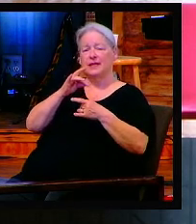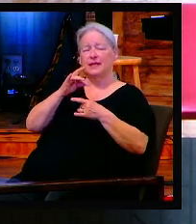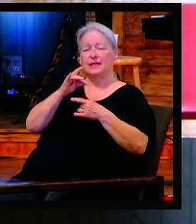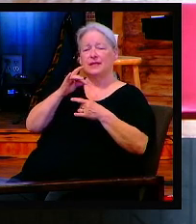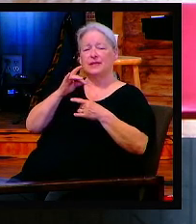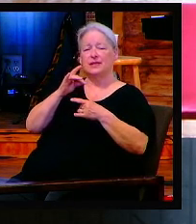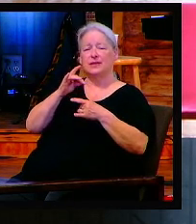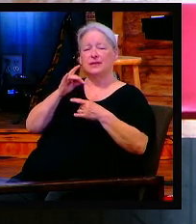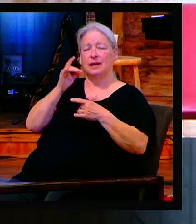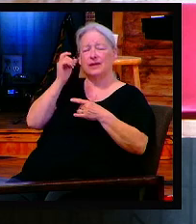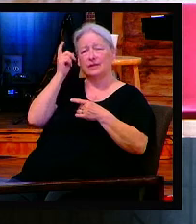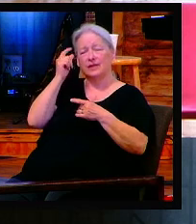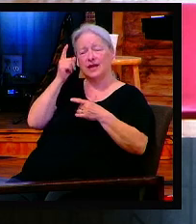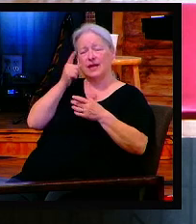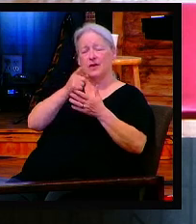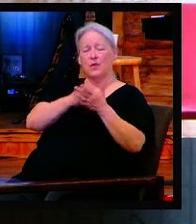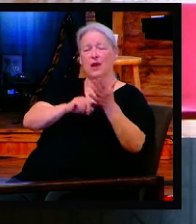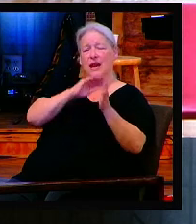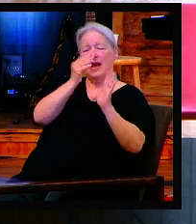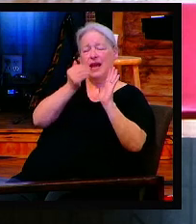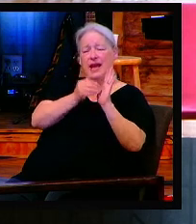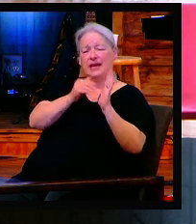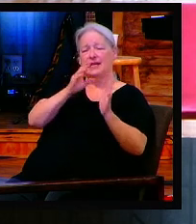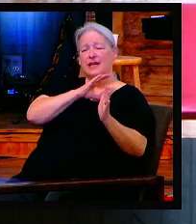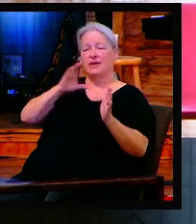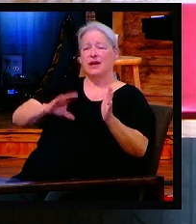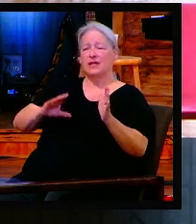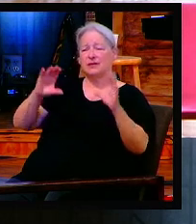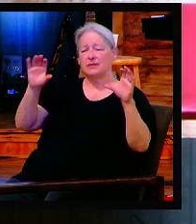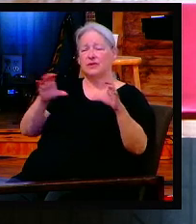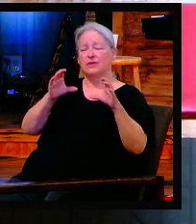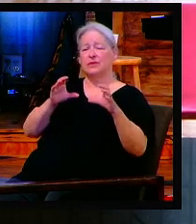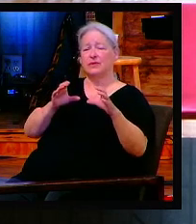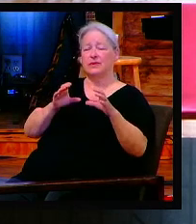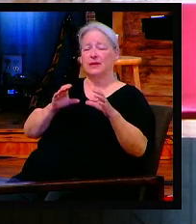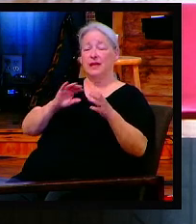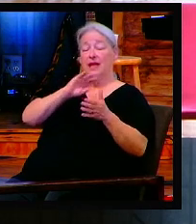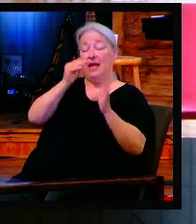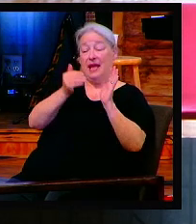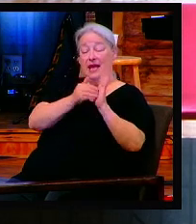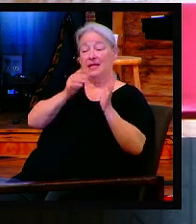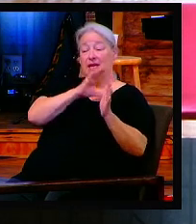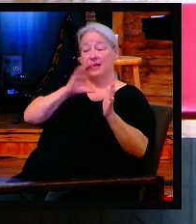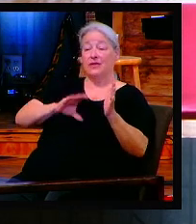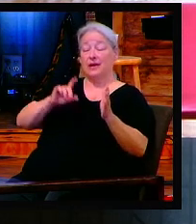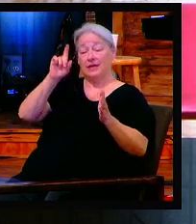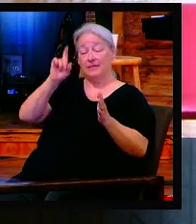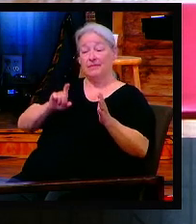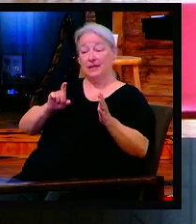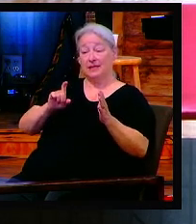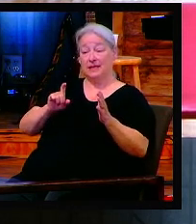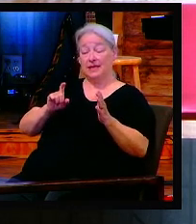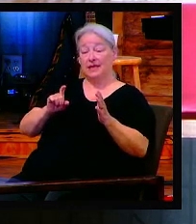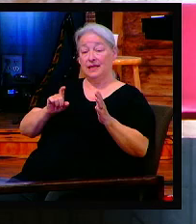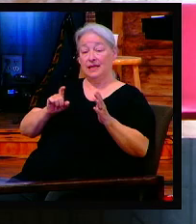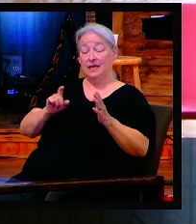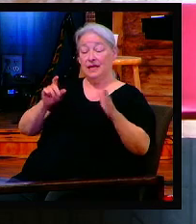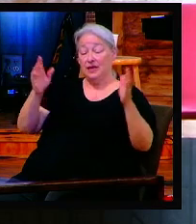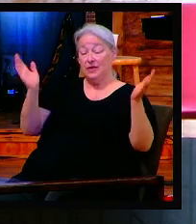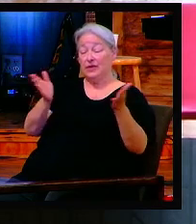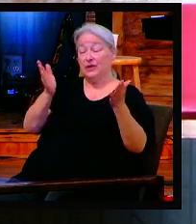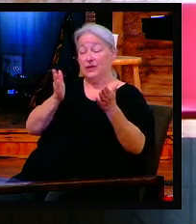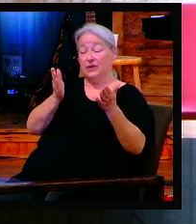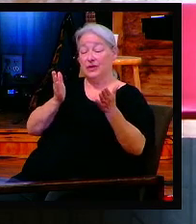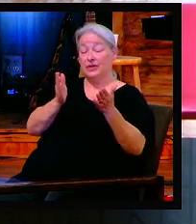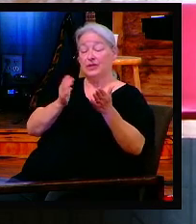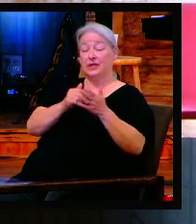The Antichrist must convince at least two world religions, the Jews and Muslims, they believe their Messiah is not